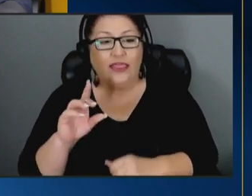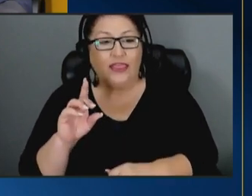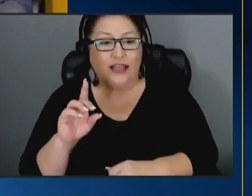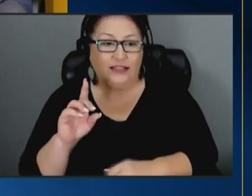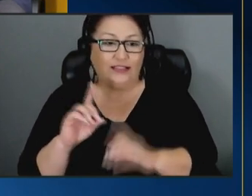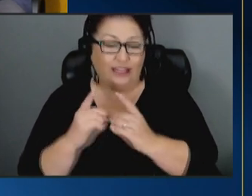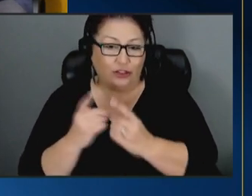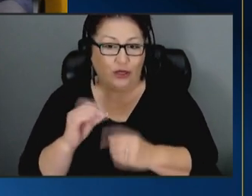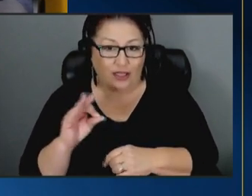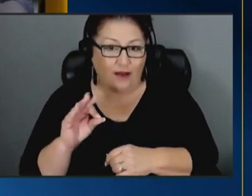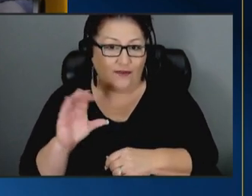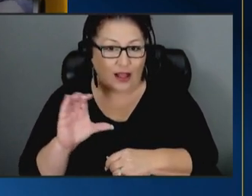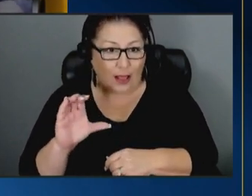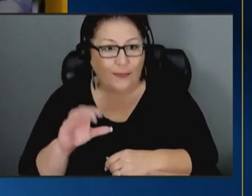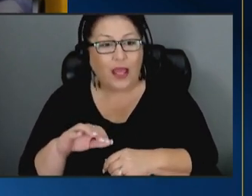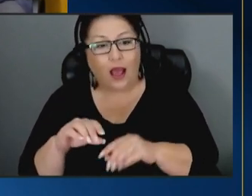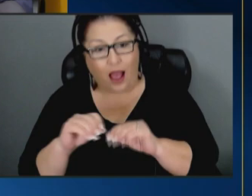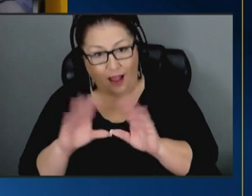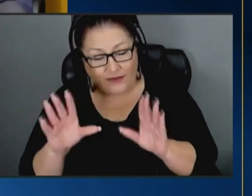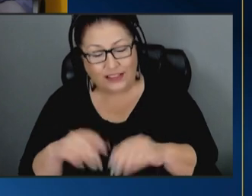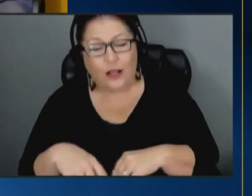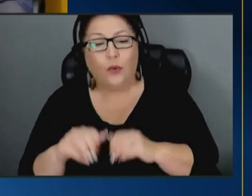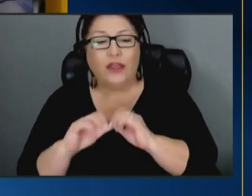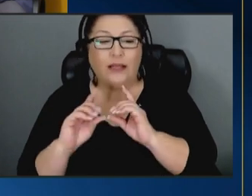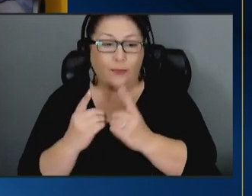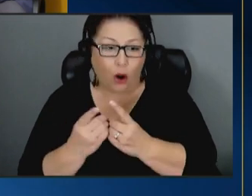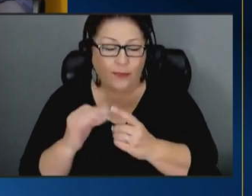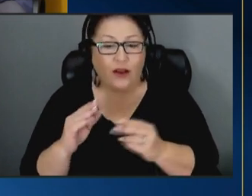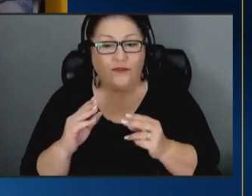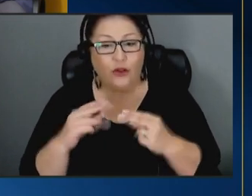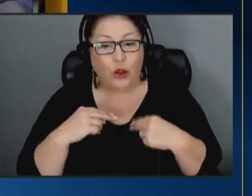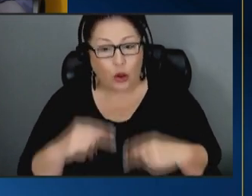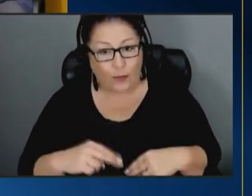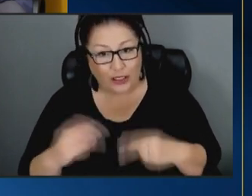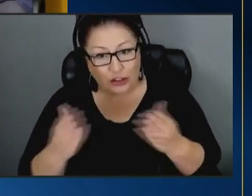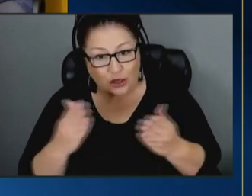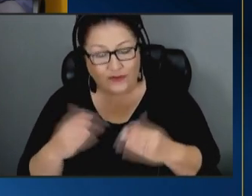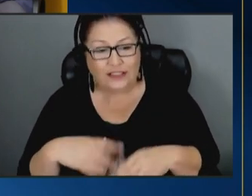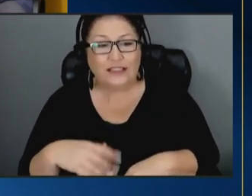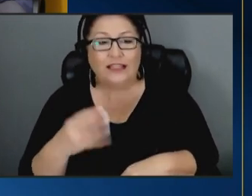with the department of human services then human resources